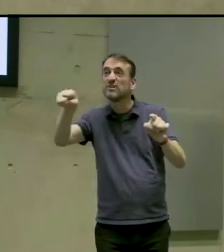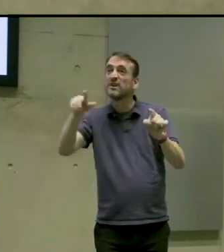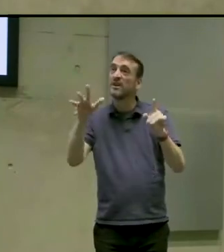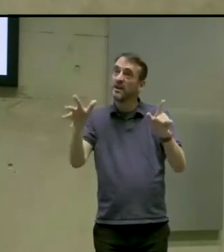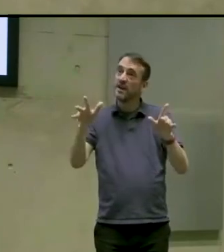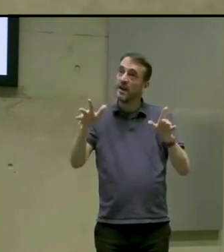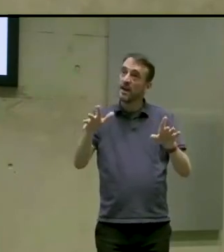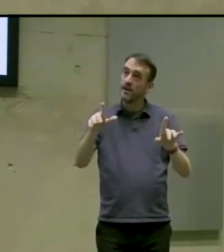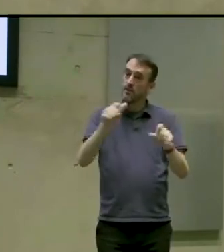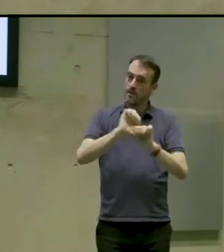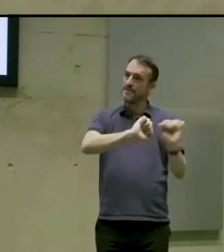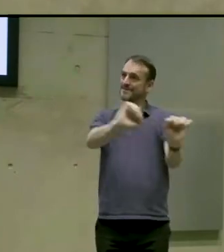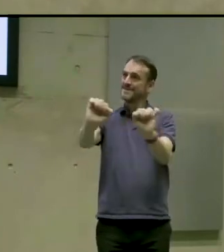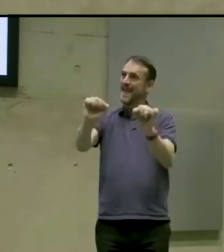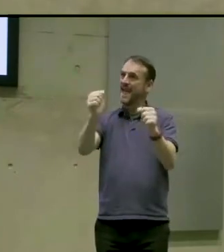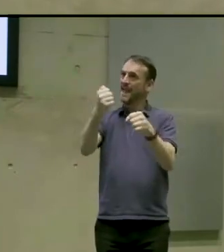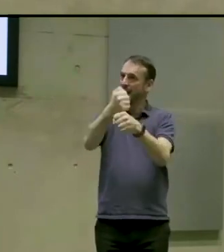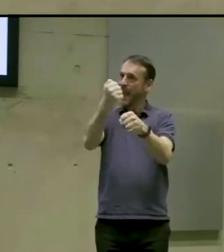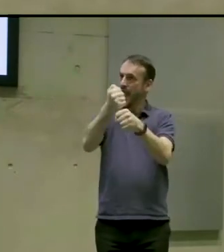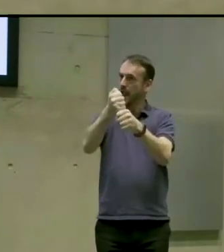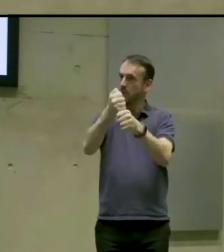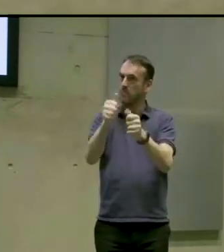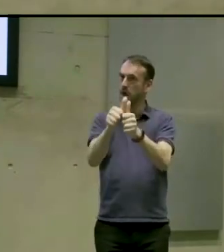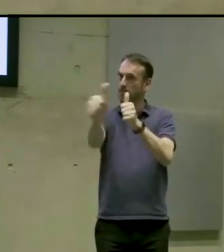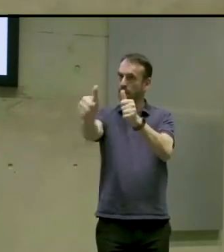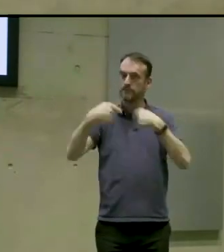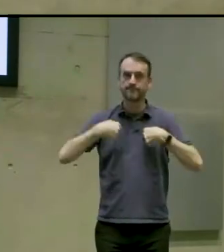advice on their games what they can be doing to sort of